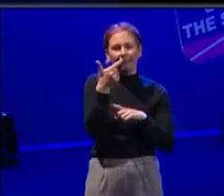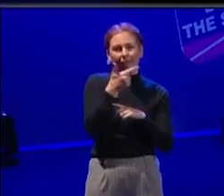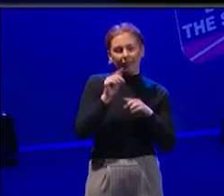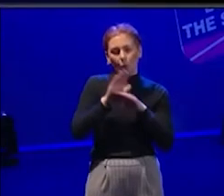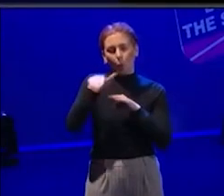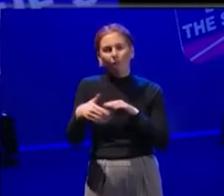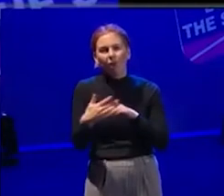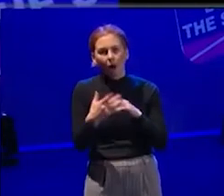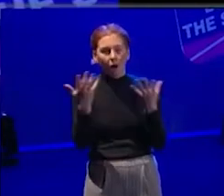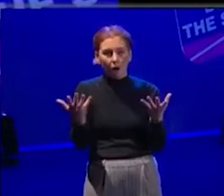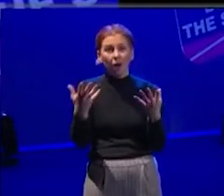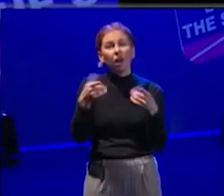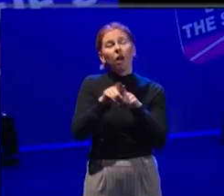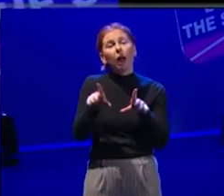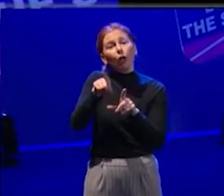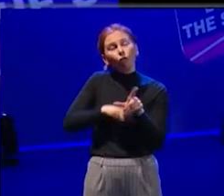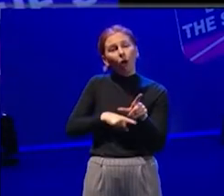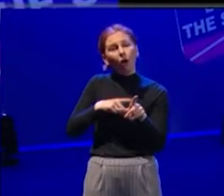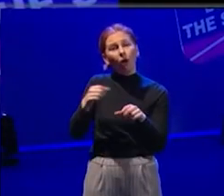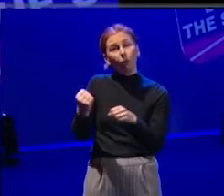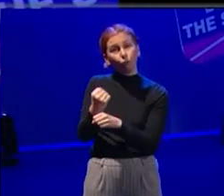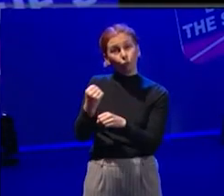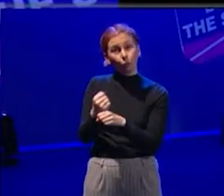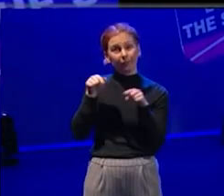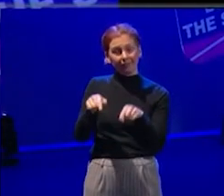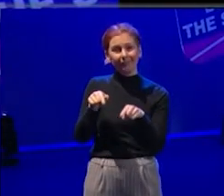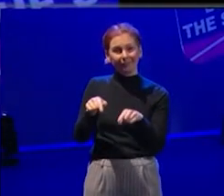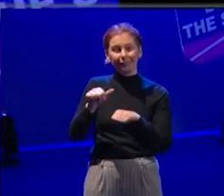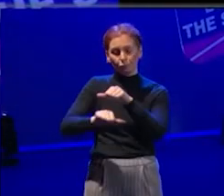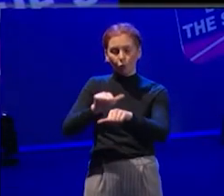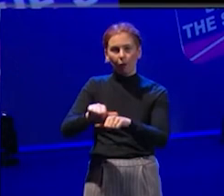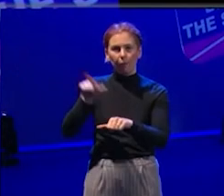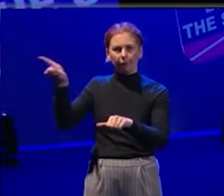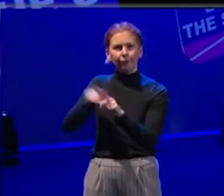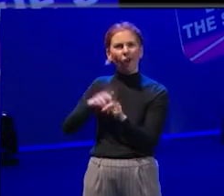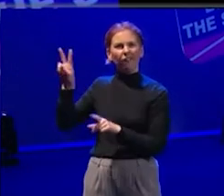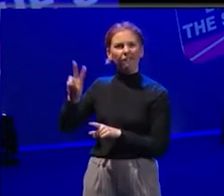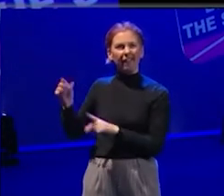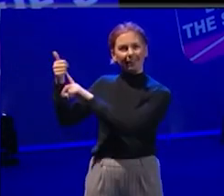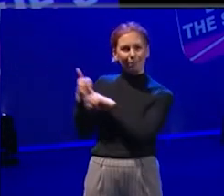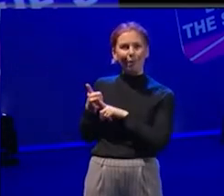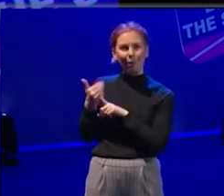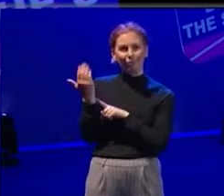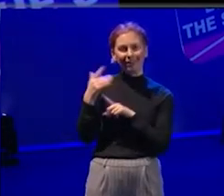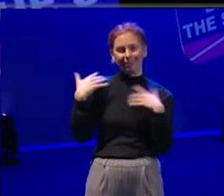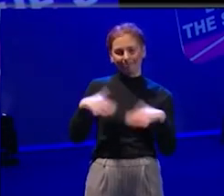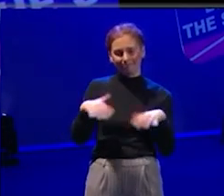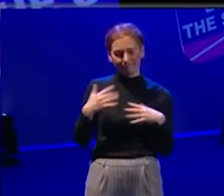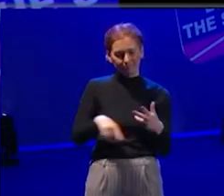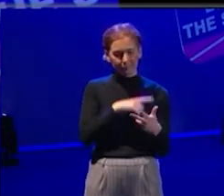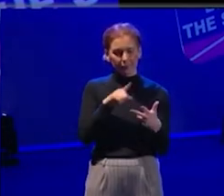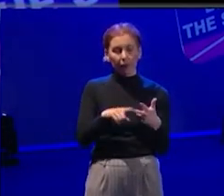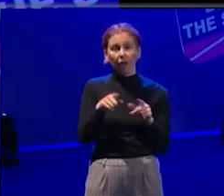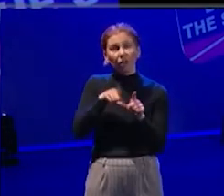just been, um, supported by the young Vicon, which has been amazing. Um, and then, uh, for example, a young producer might